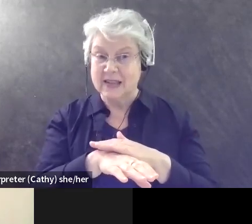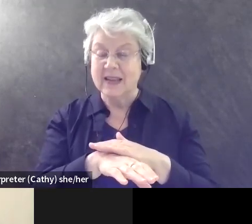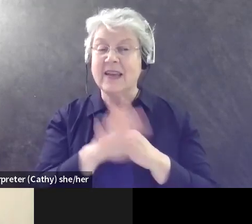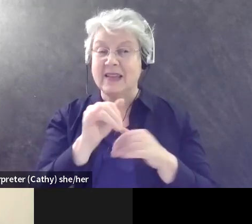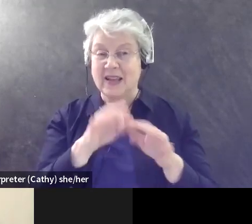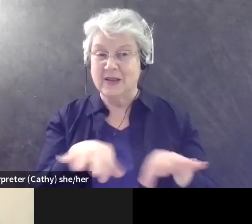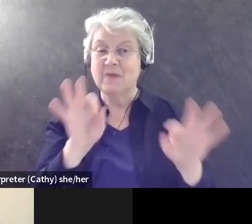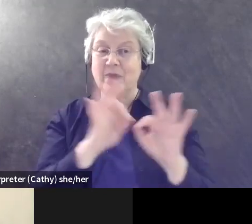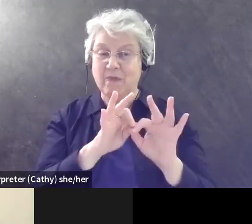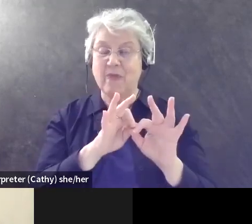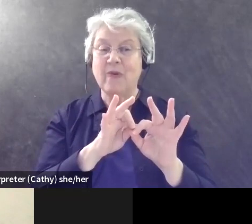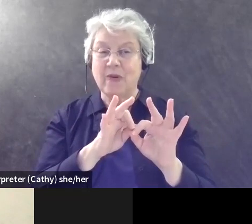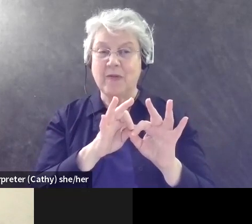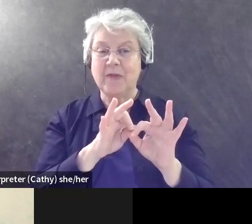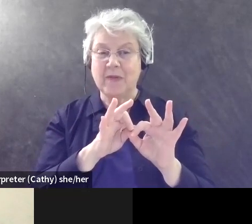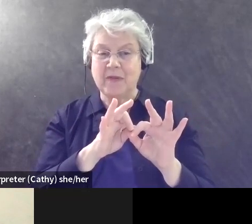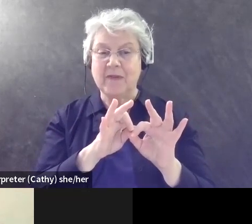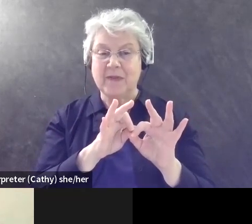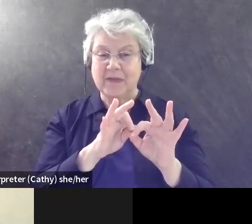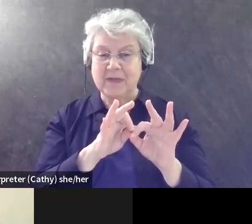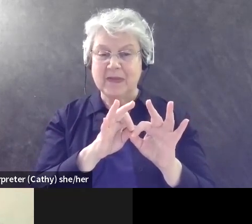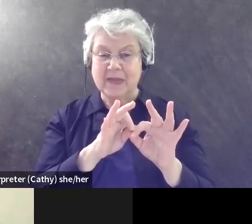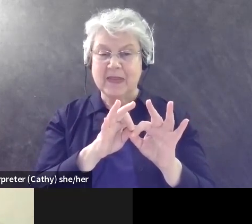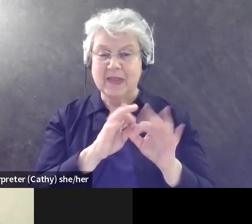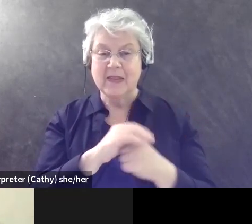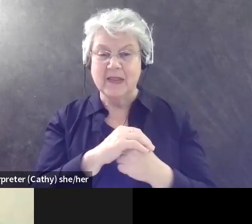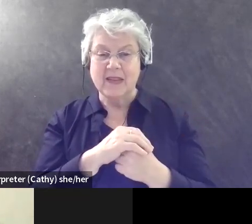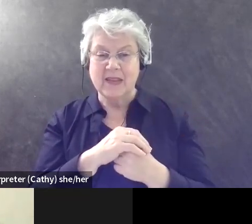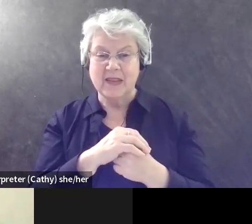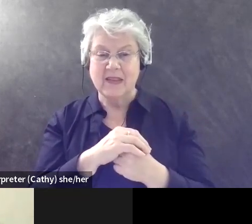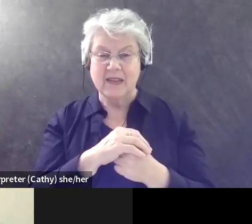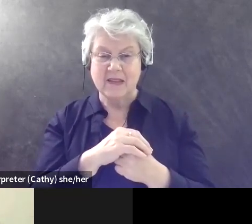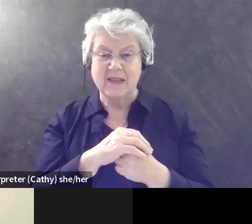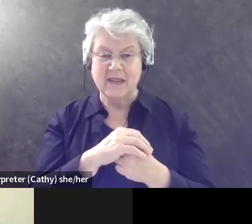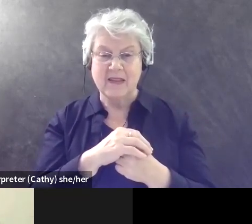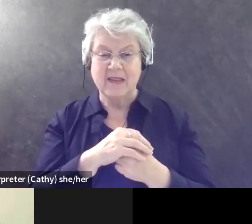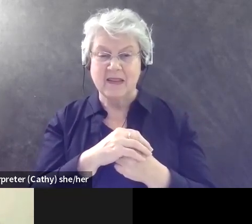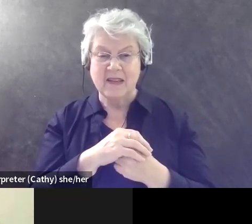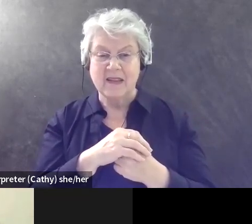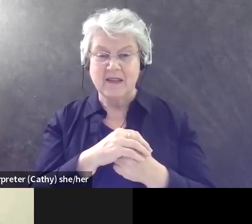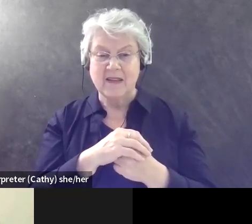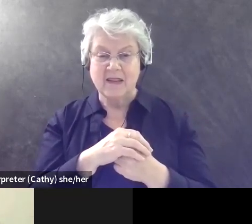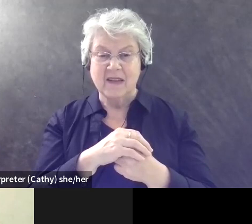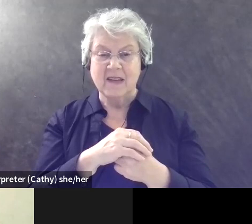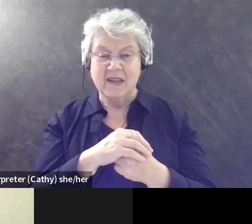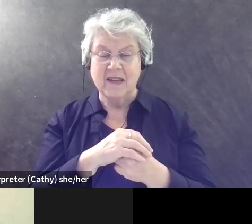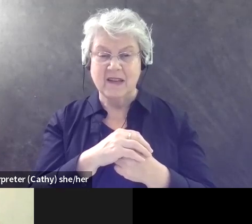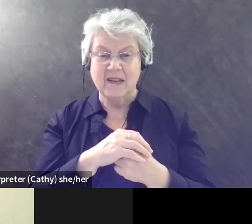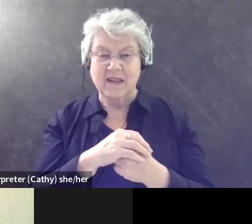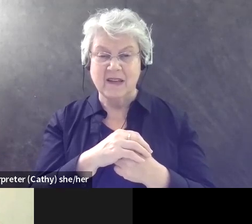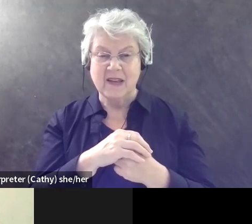to be discussed in this, it's, it's the very left. This doesn't, it keeps a lot of people out.